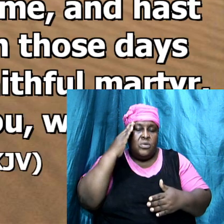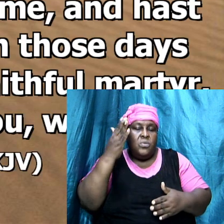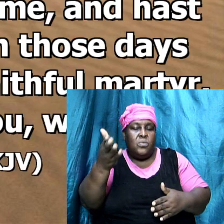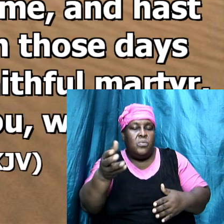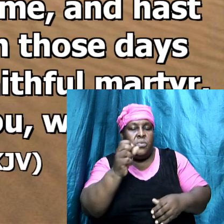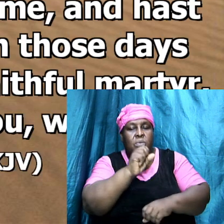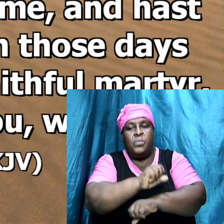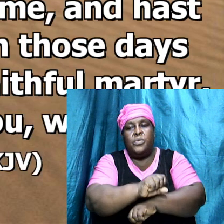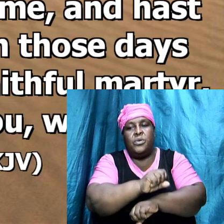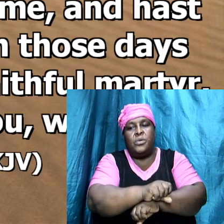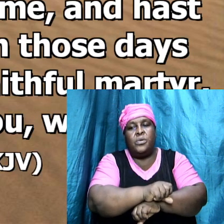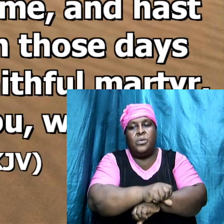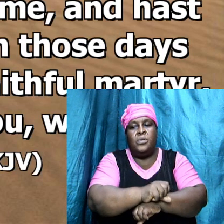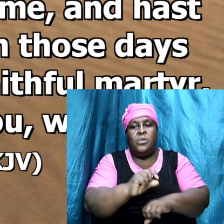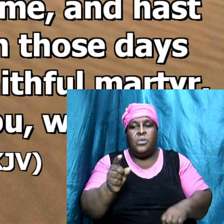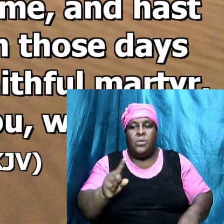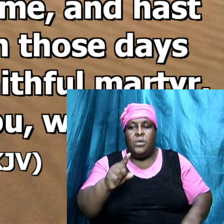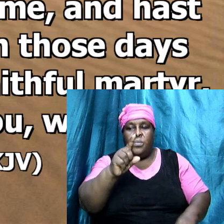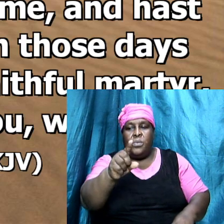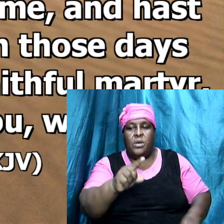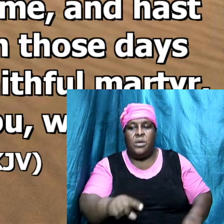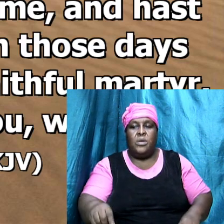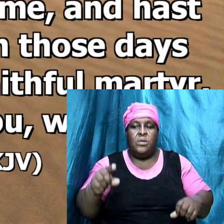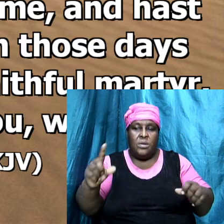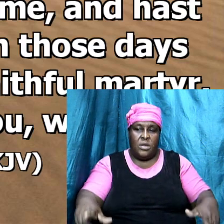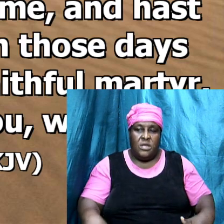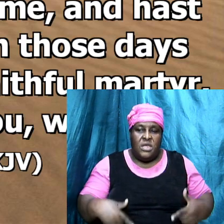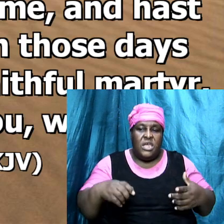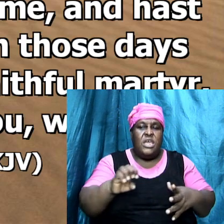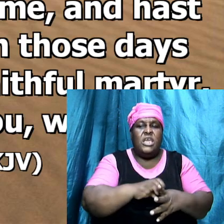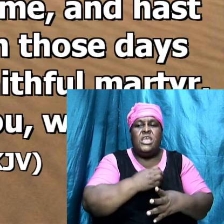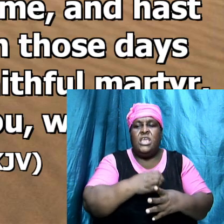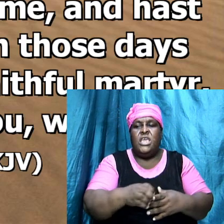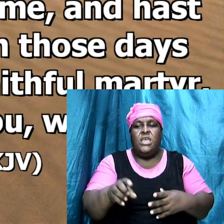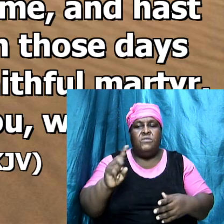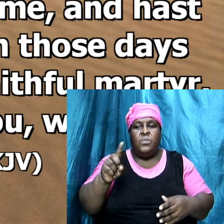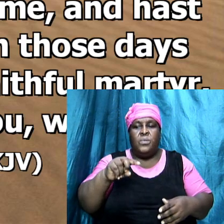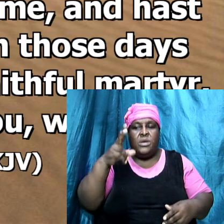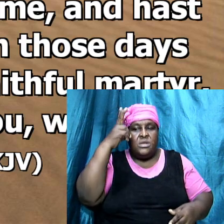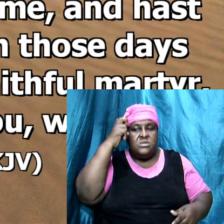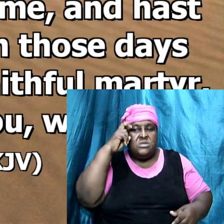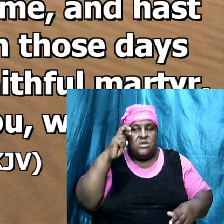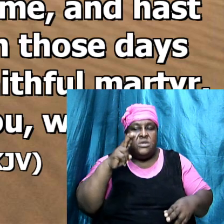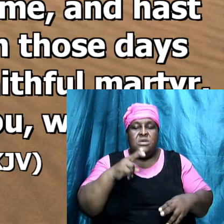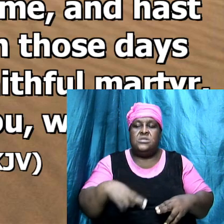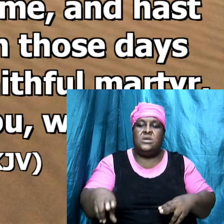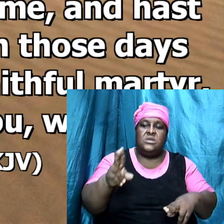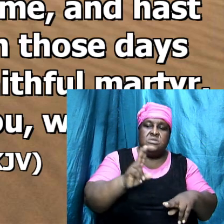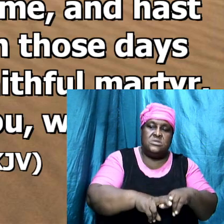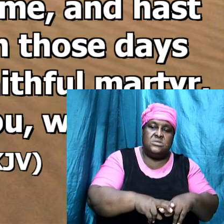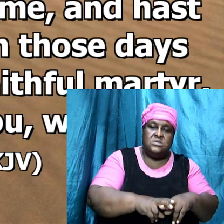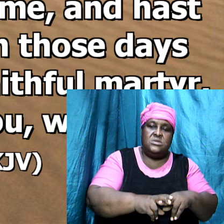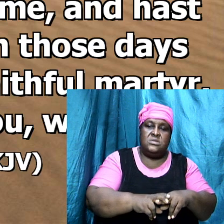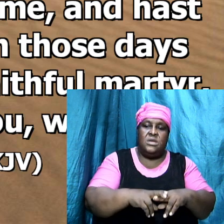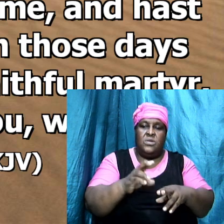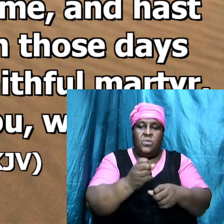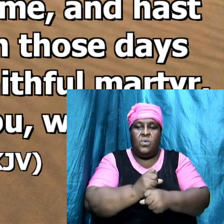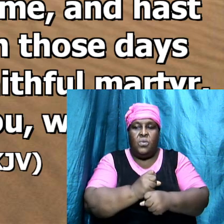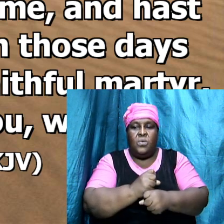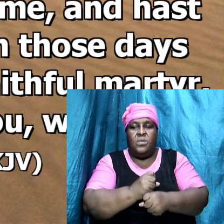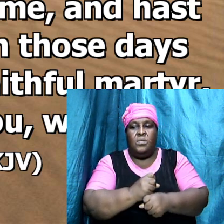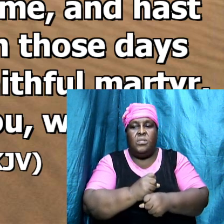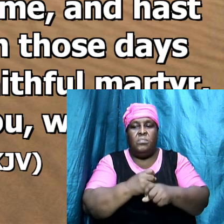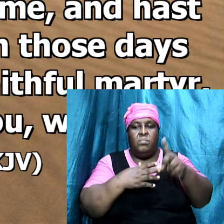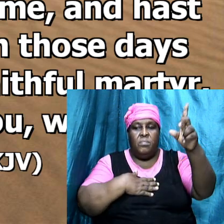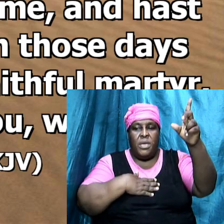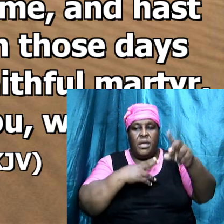works and where thou dwellest even where Satan is and thou ruleest fast my name